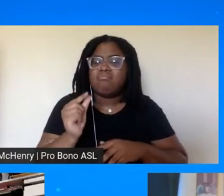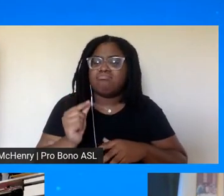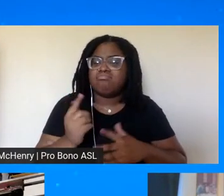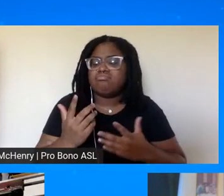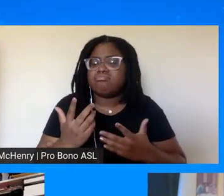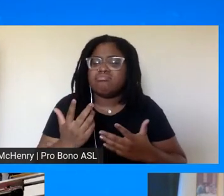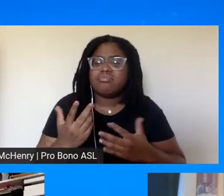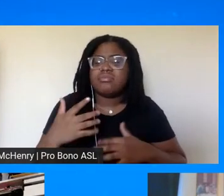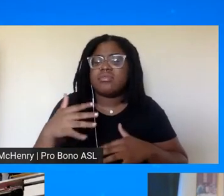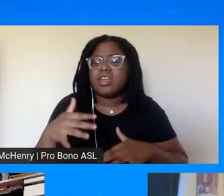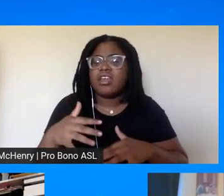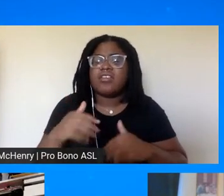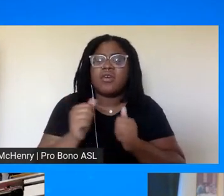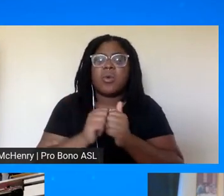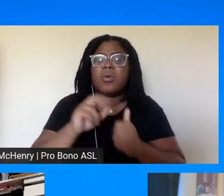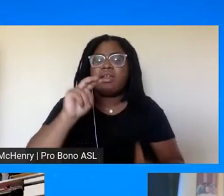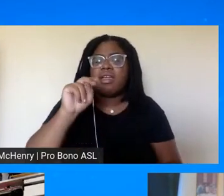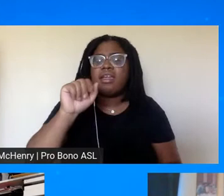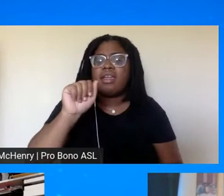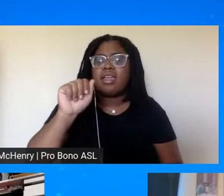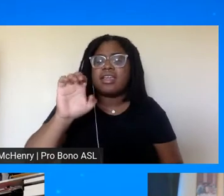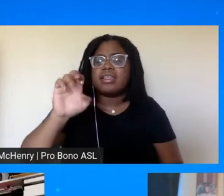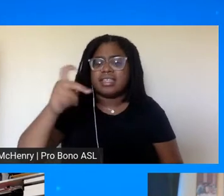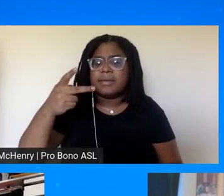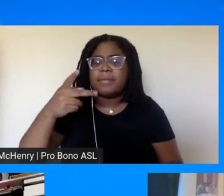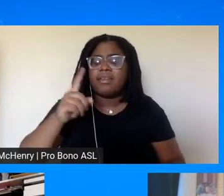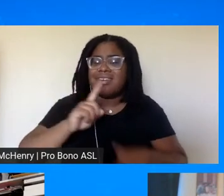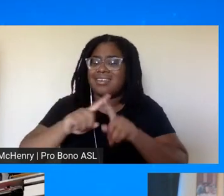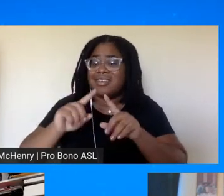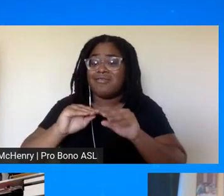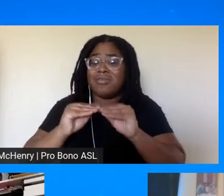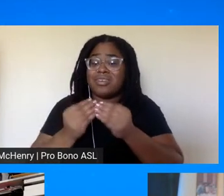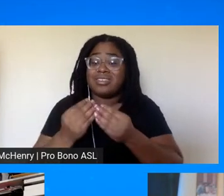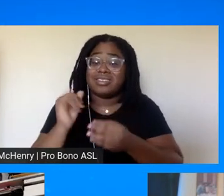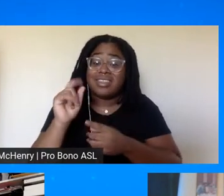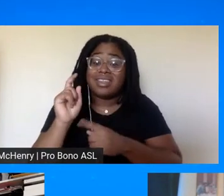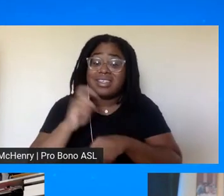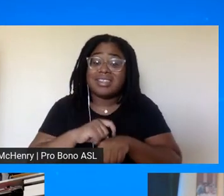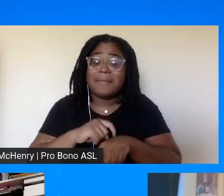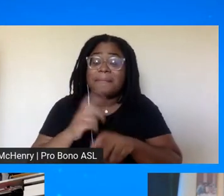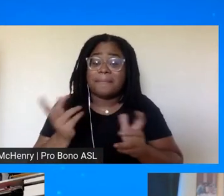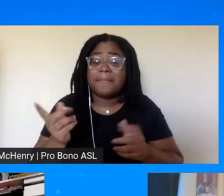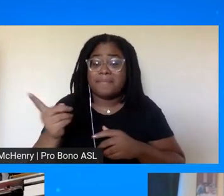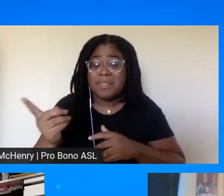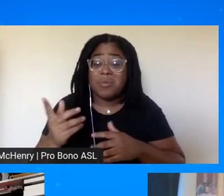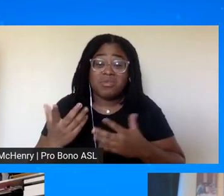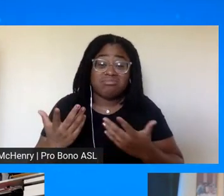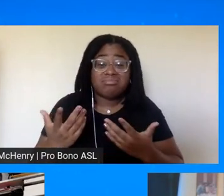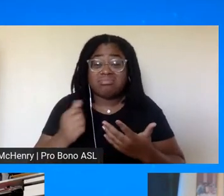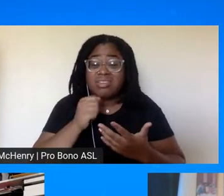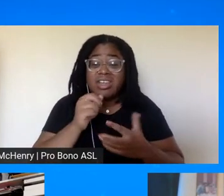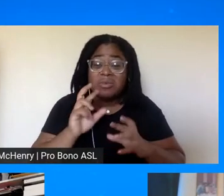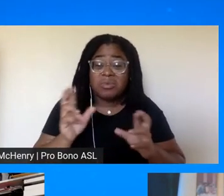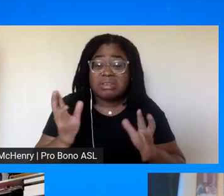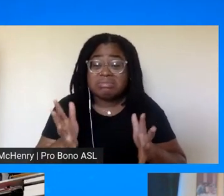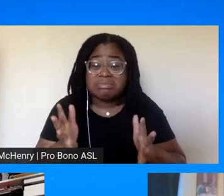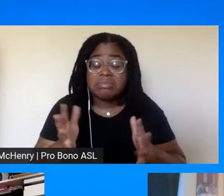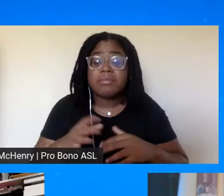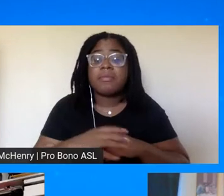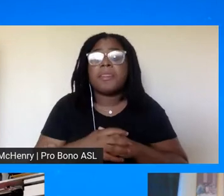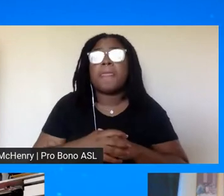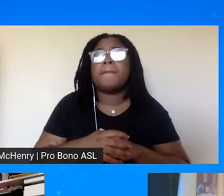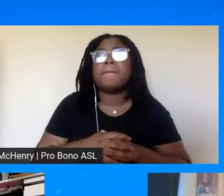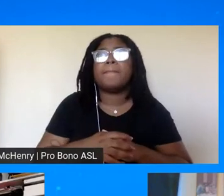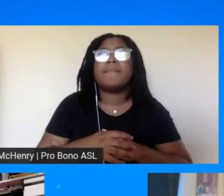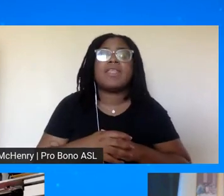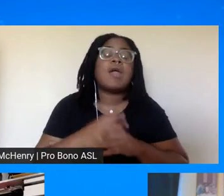by naacp and urban league in fact at that time um and uh you know there's a there's a story